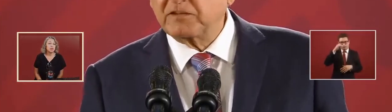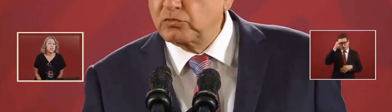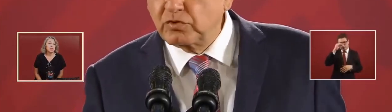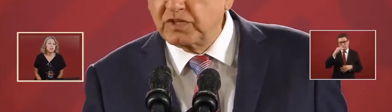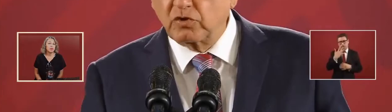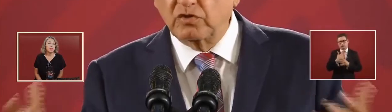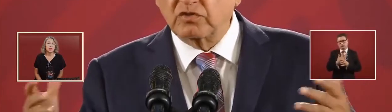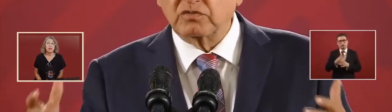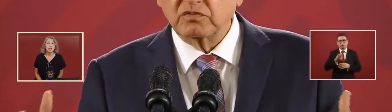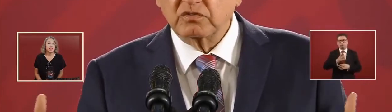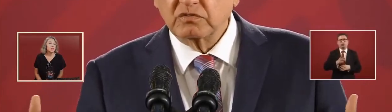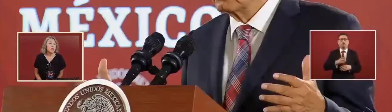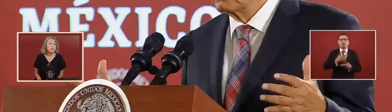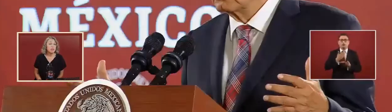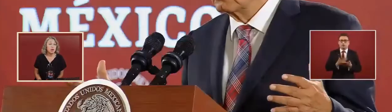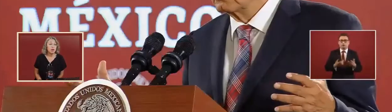all.